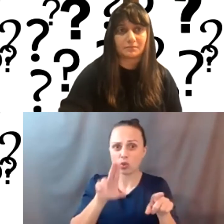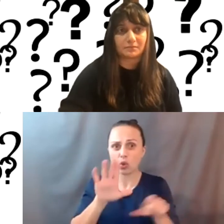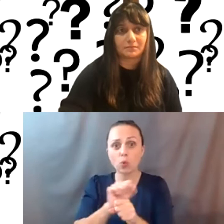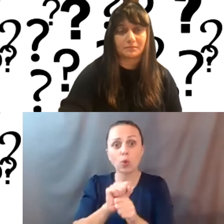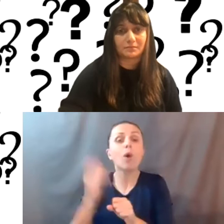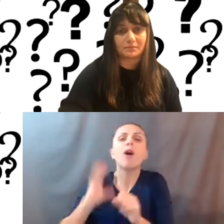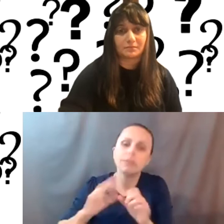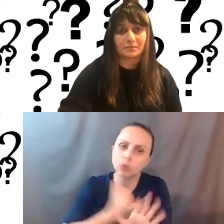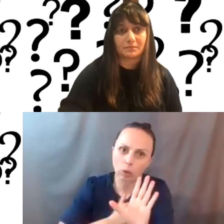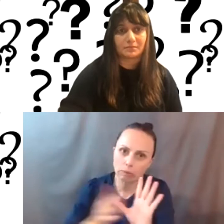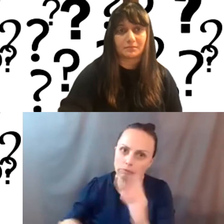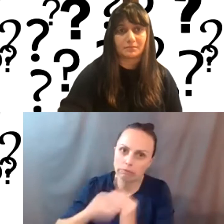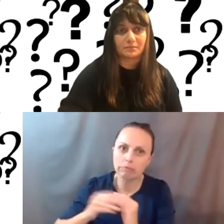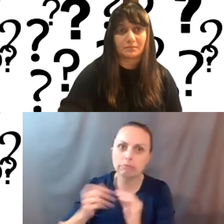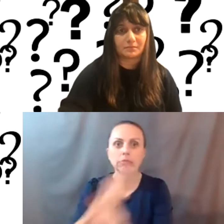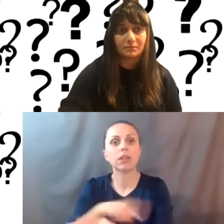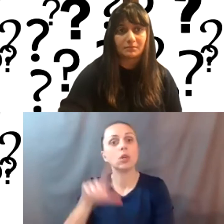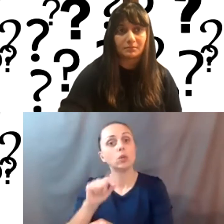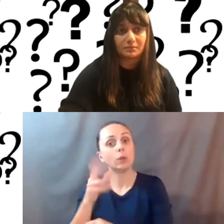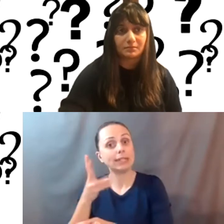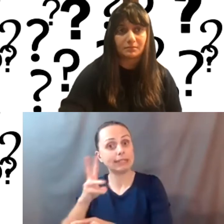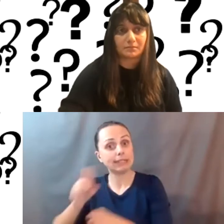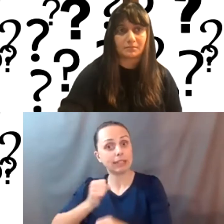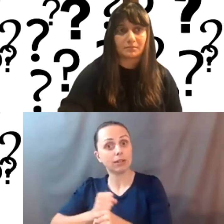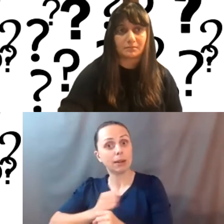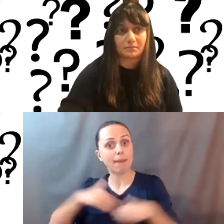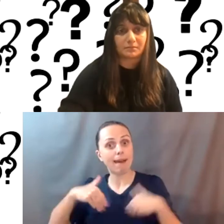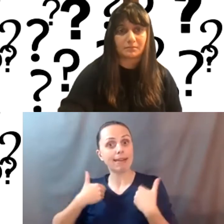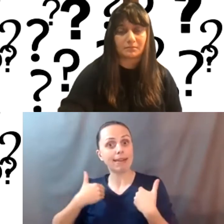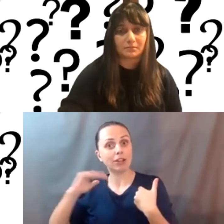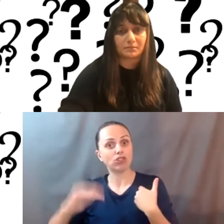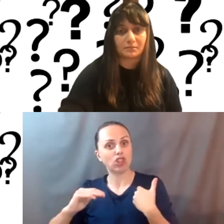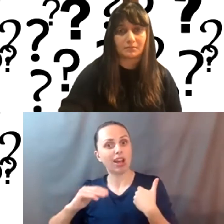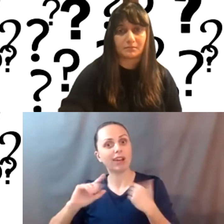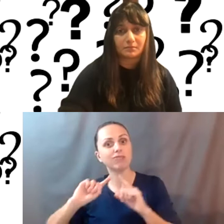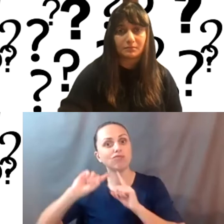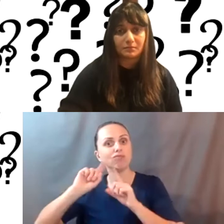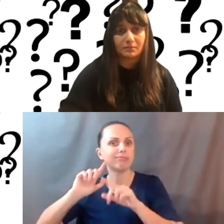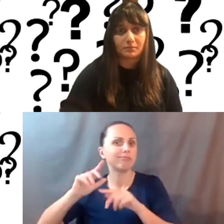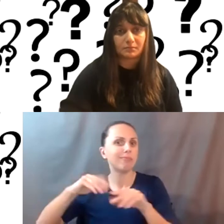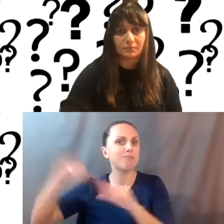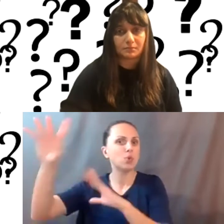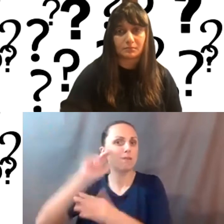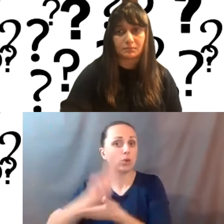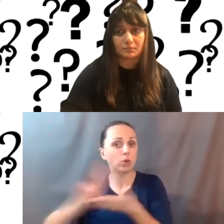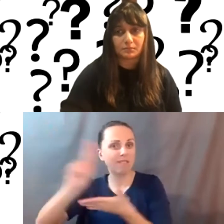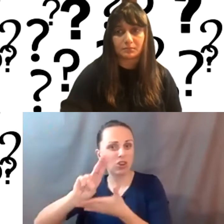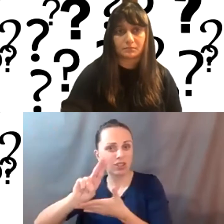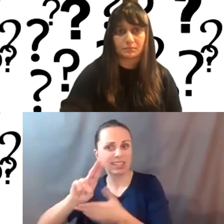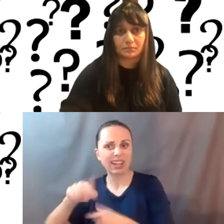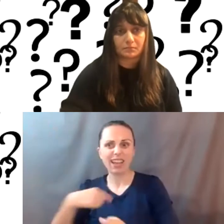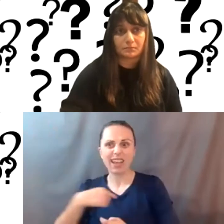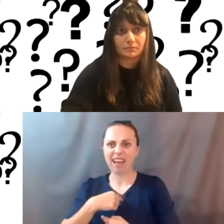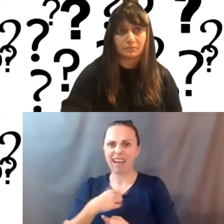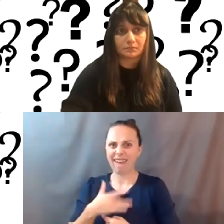2016, sorry, just one note was that my youngest child left for university and I didn't feel like I wanted to kind of like hit the,